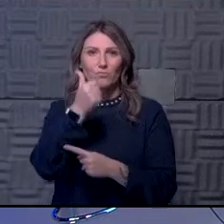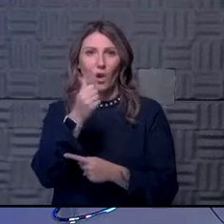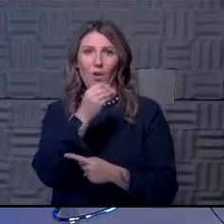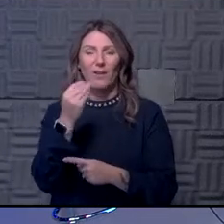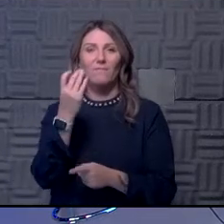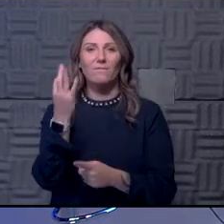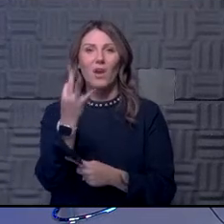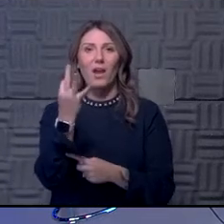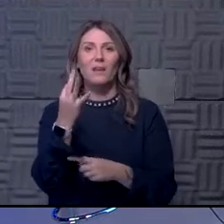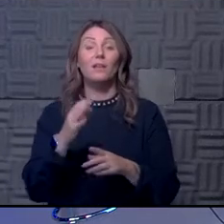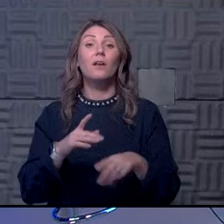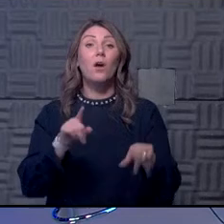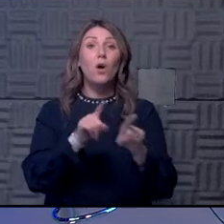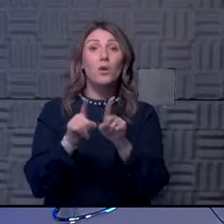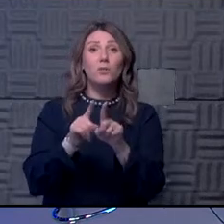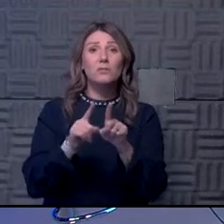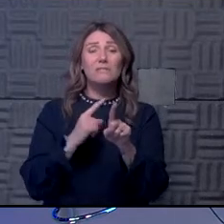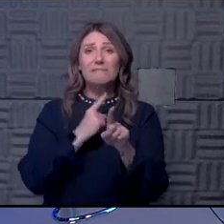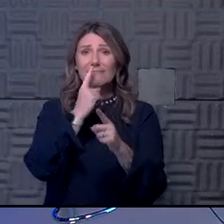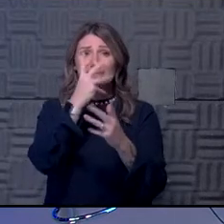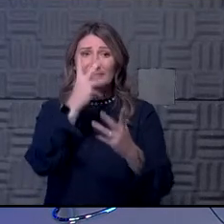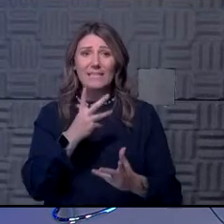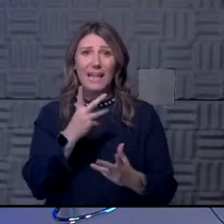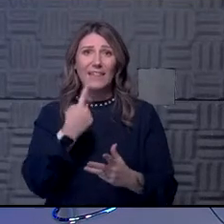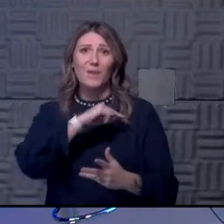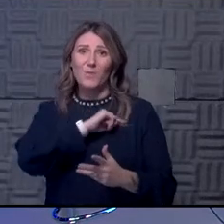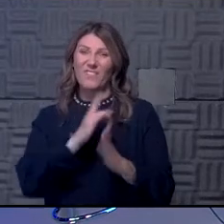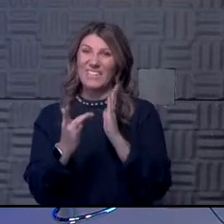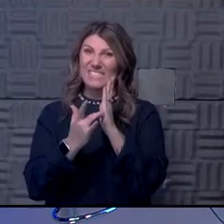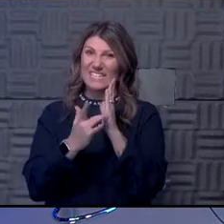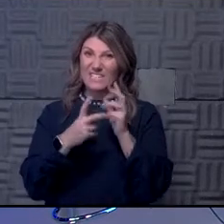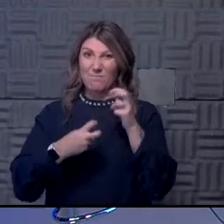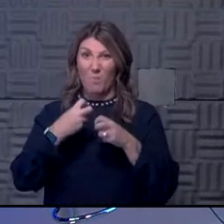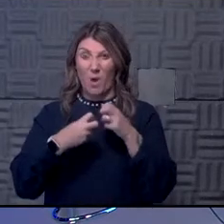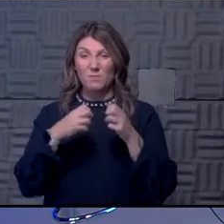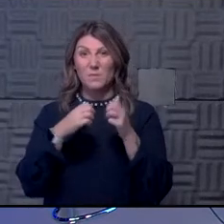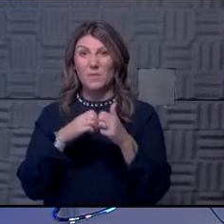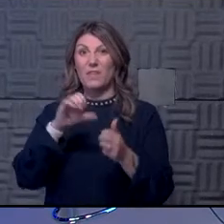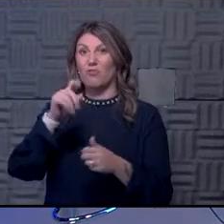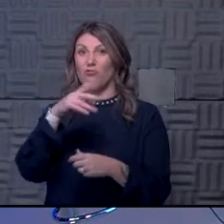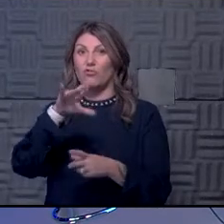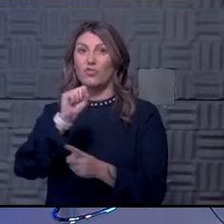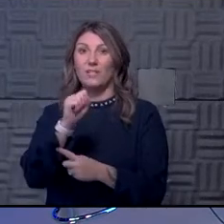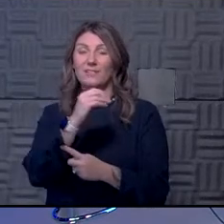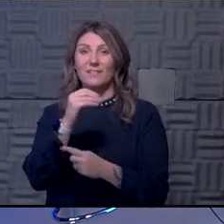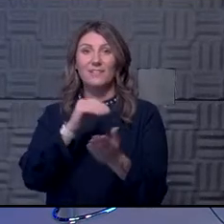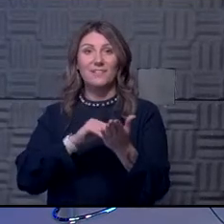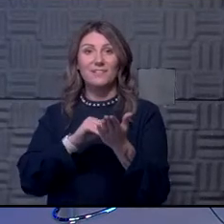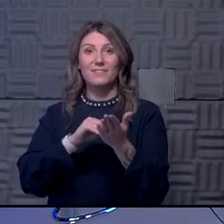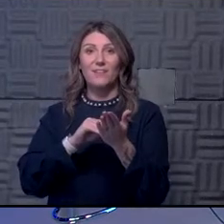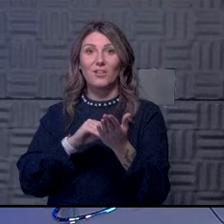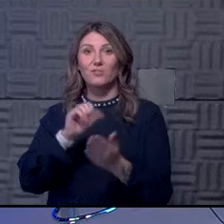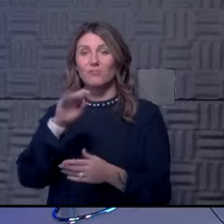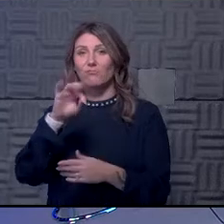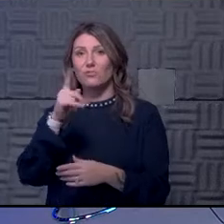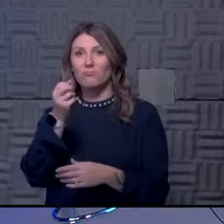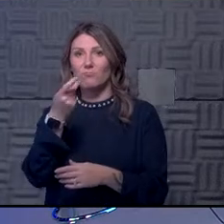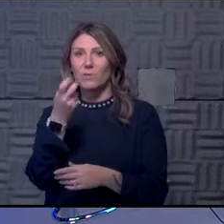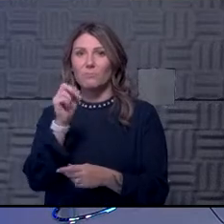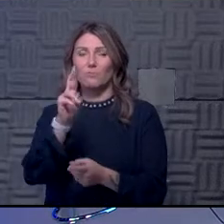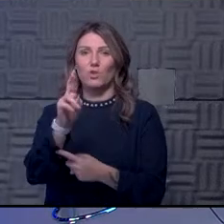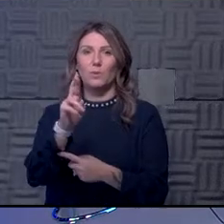and Friday. I also think sadly that we have technical problems with Chris and Dr. Scrimshire, but you can check. Okay.